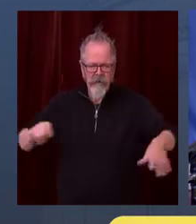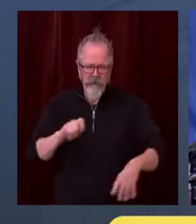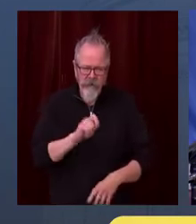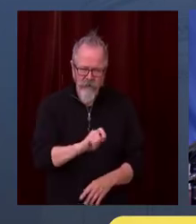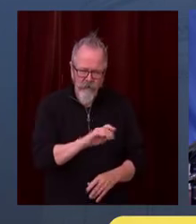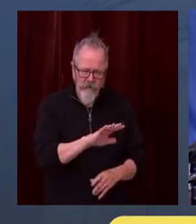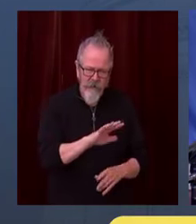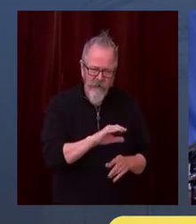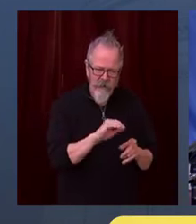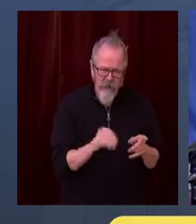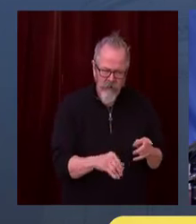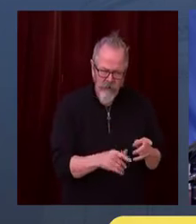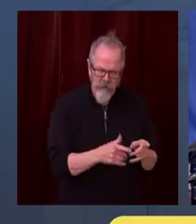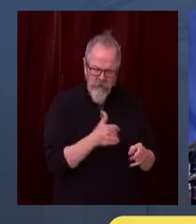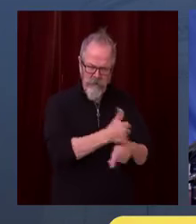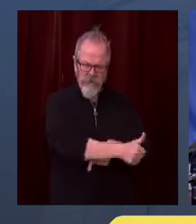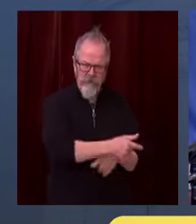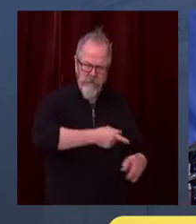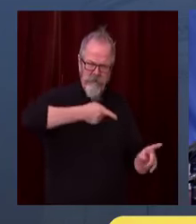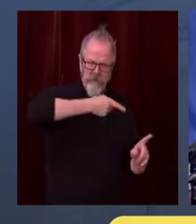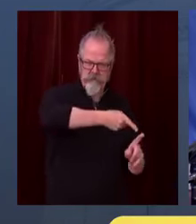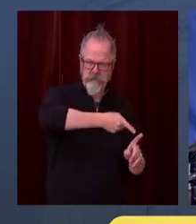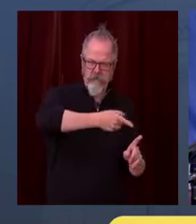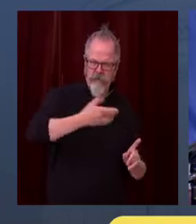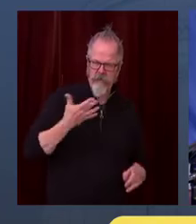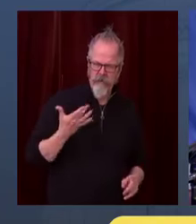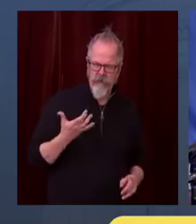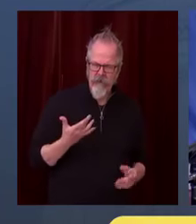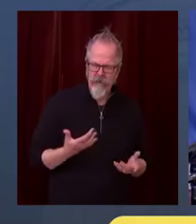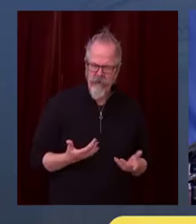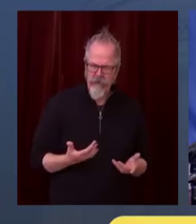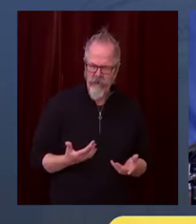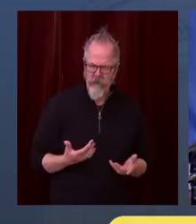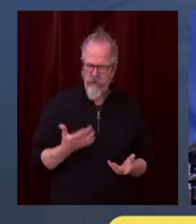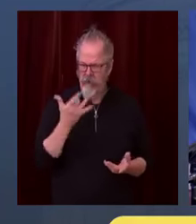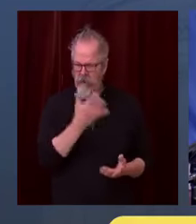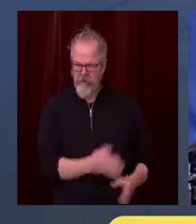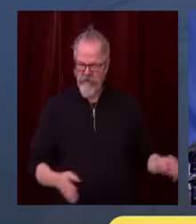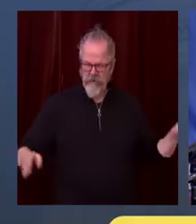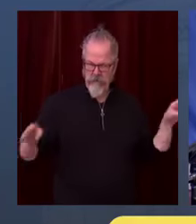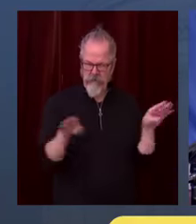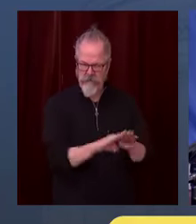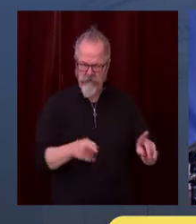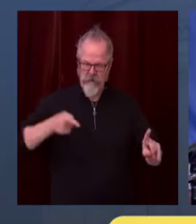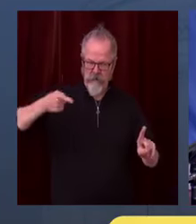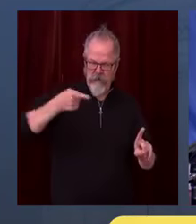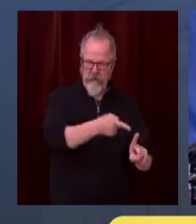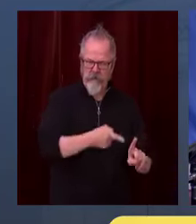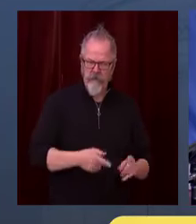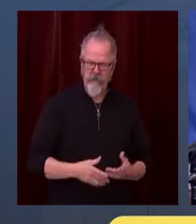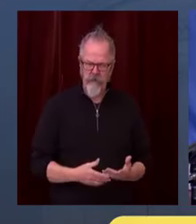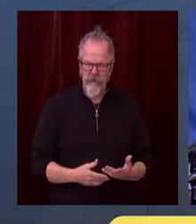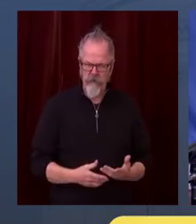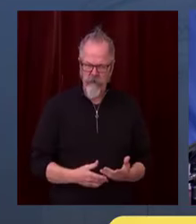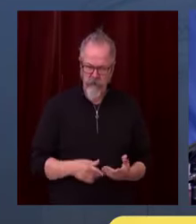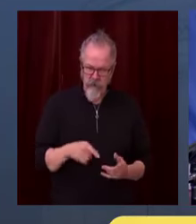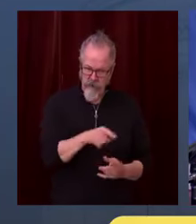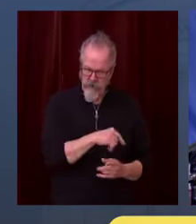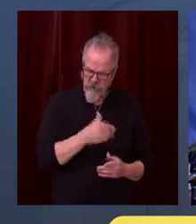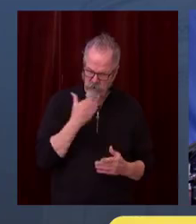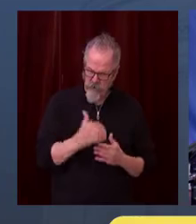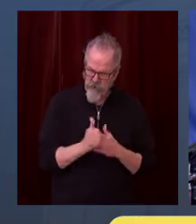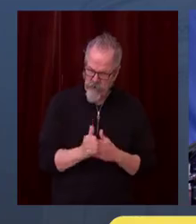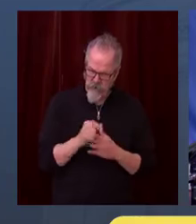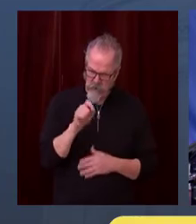tops if it meant they could stay open through the holidays. What's this draconian action? Why not